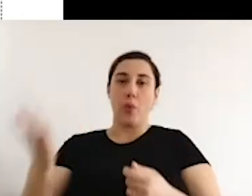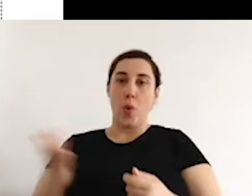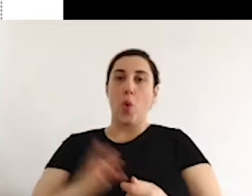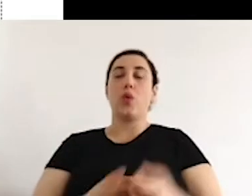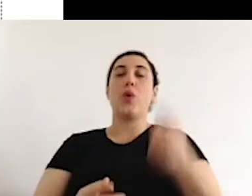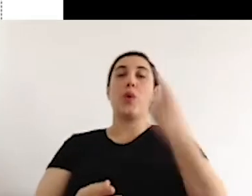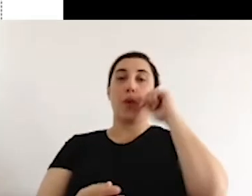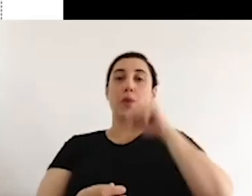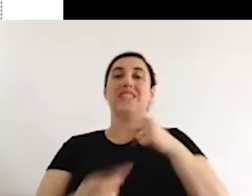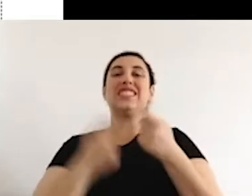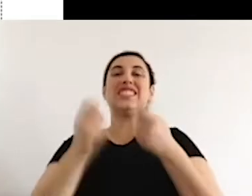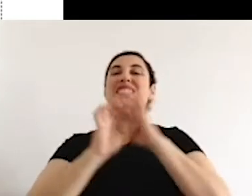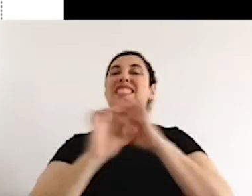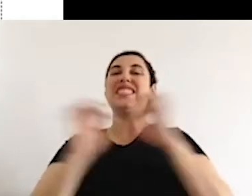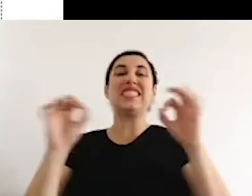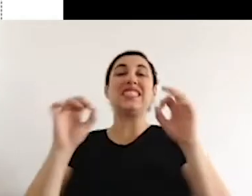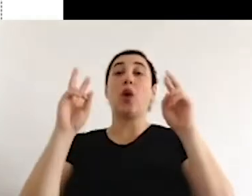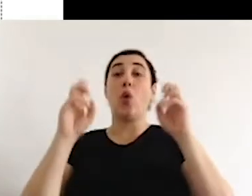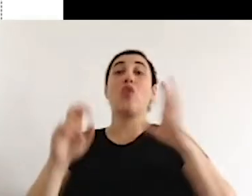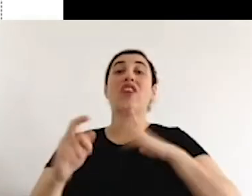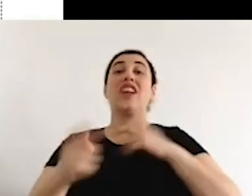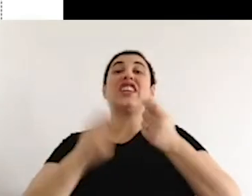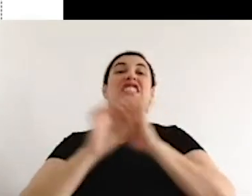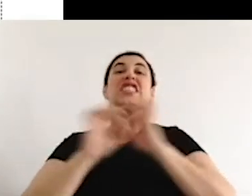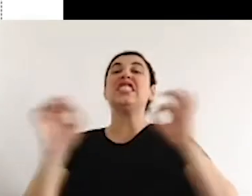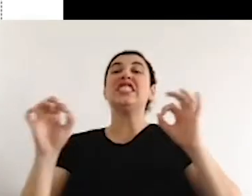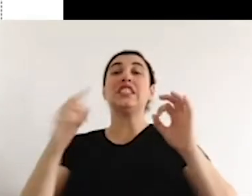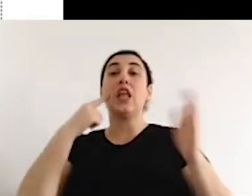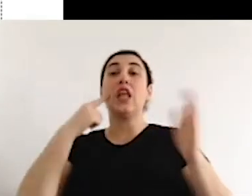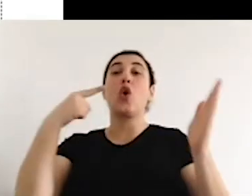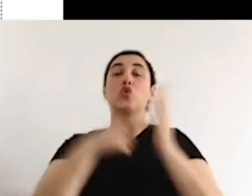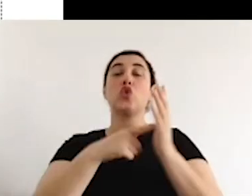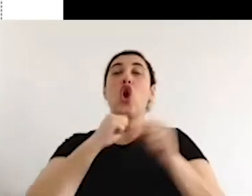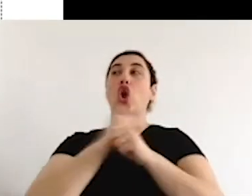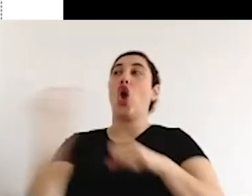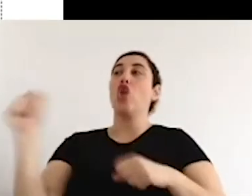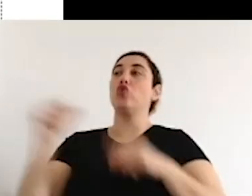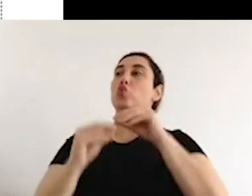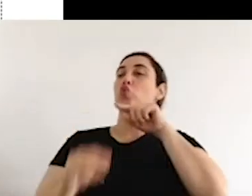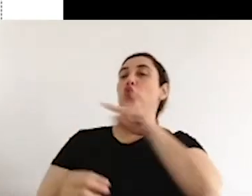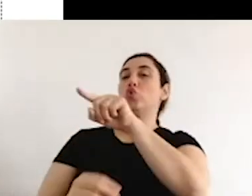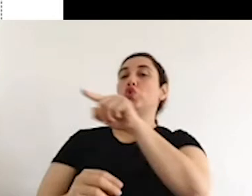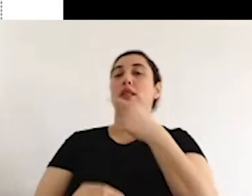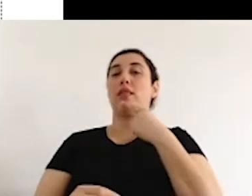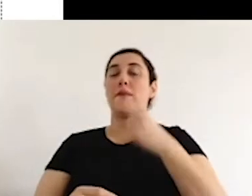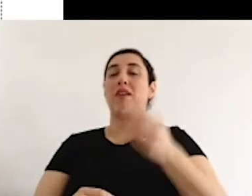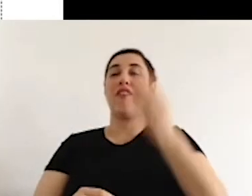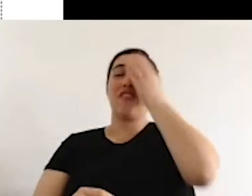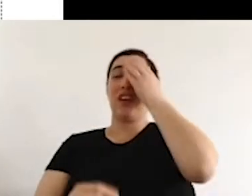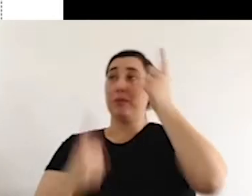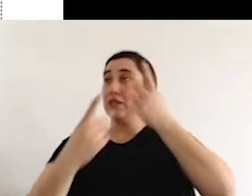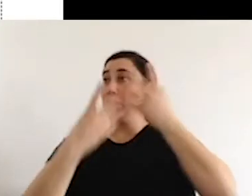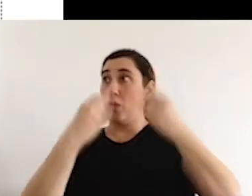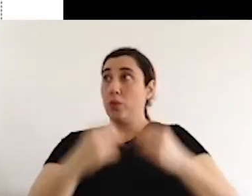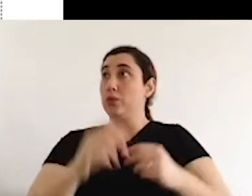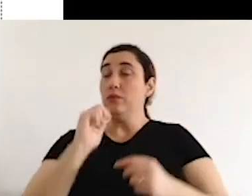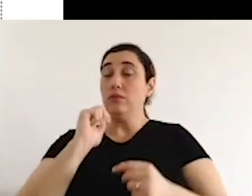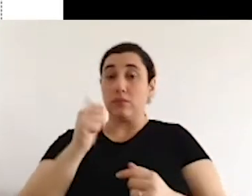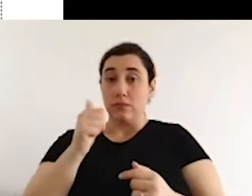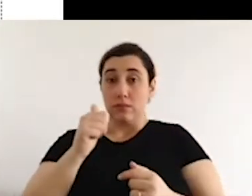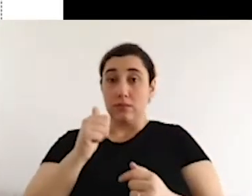For instance, when there is unemployment, it's always very convenient to put the blame on migrants.